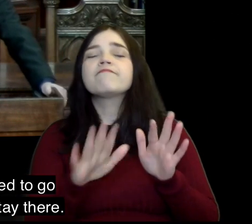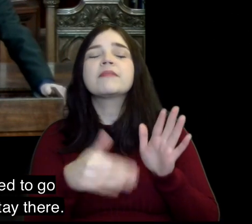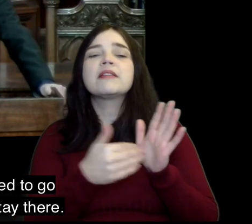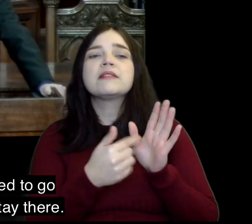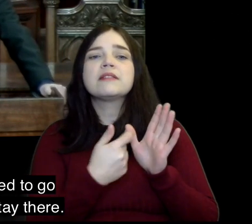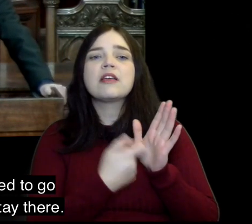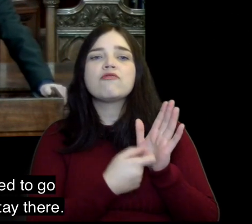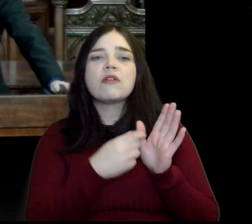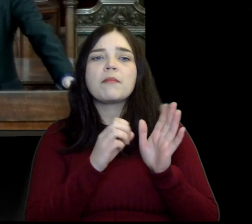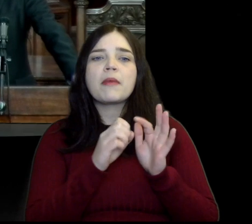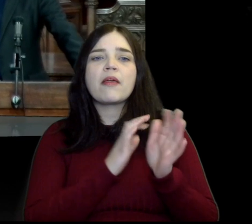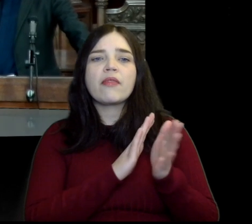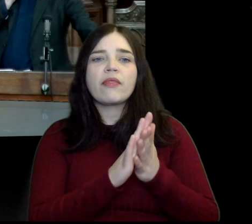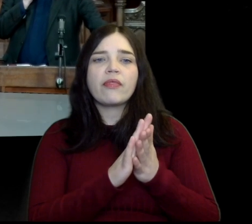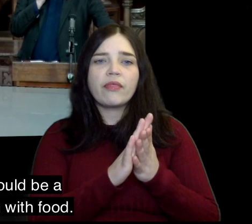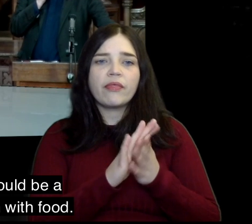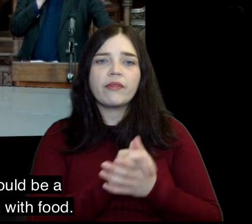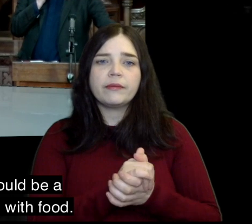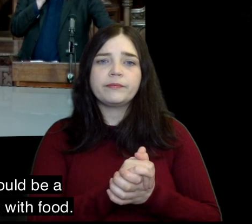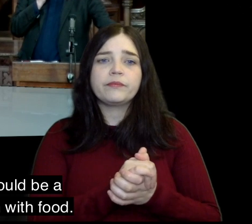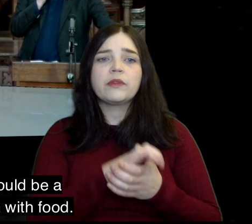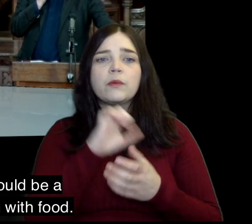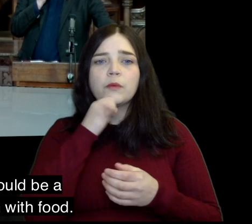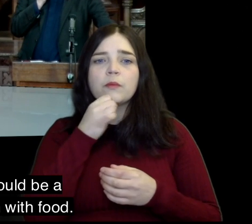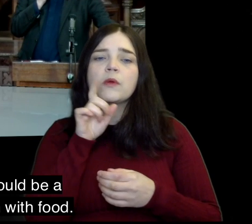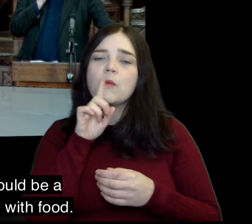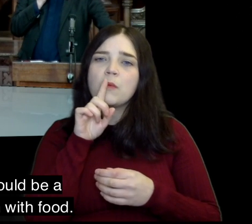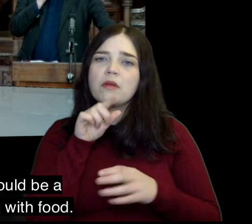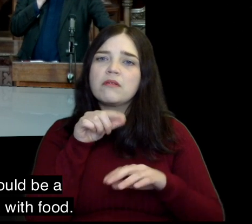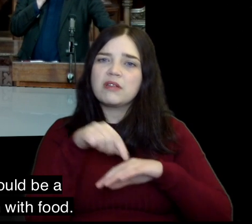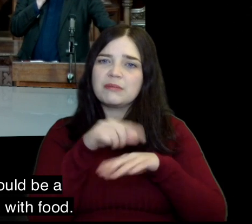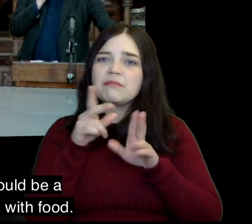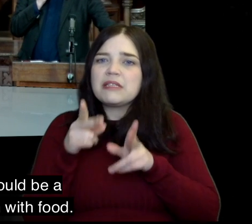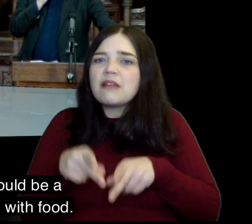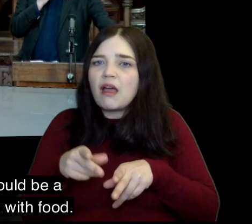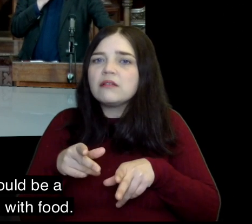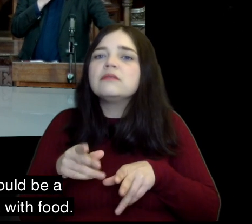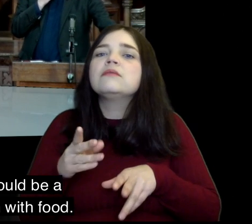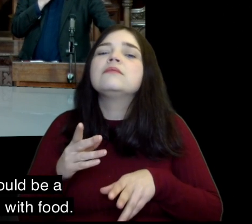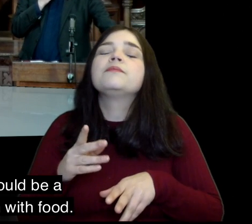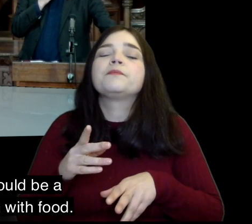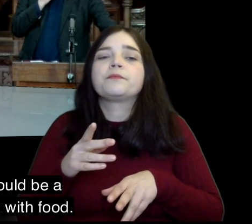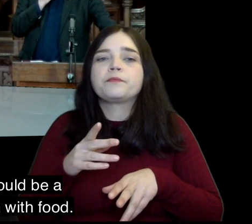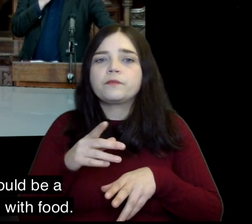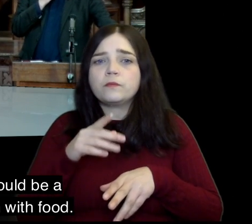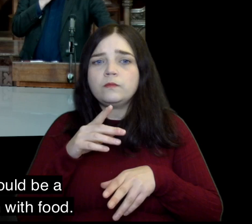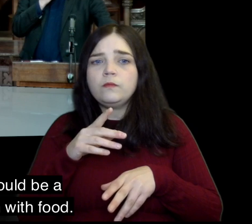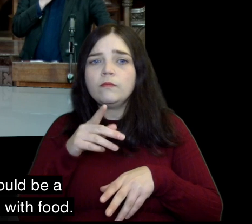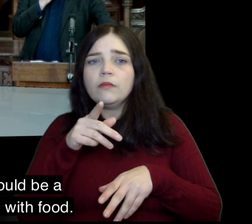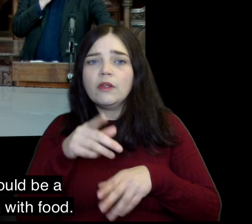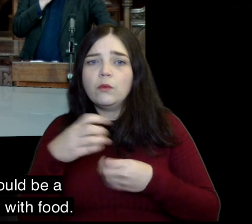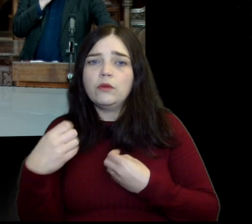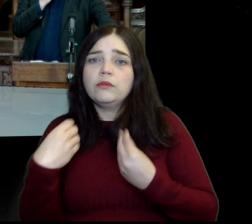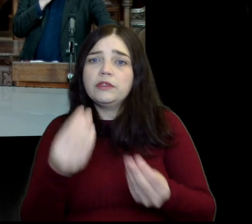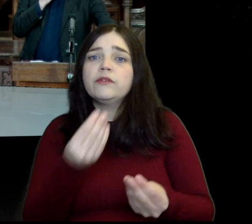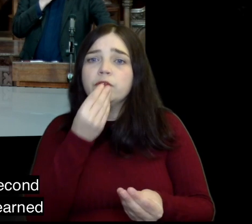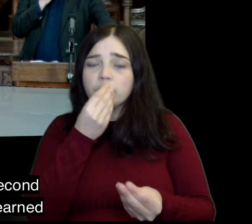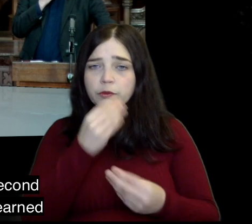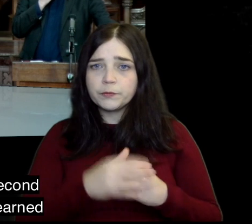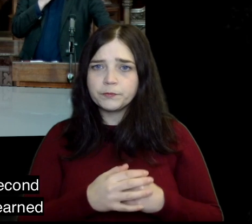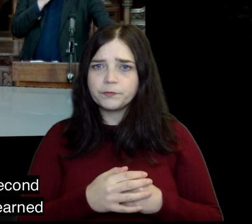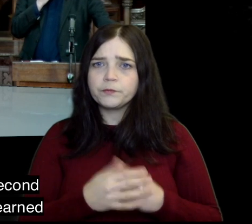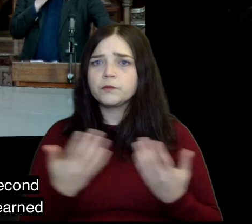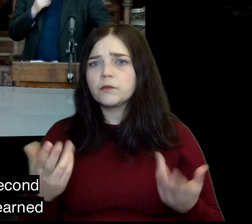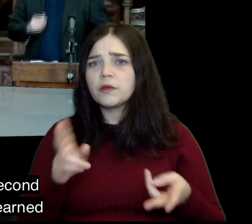Zarephath and stay there and there there would be a widow supplying him with food